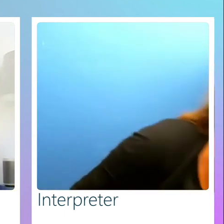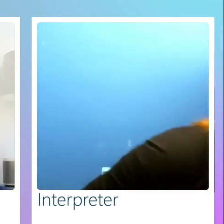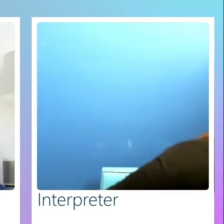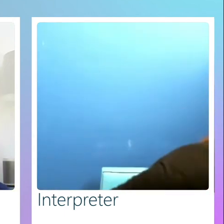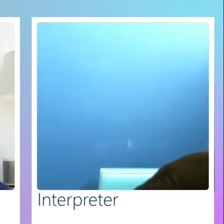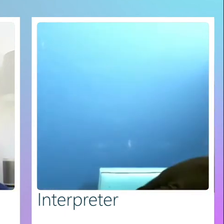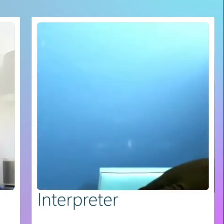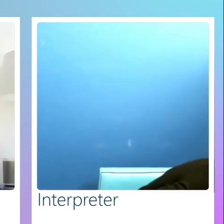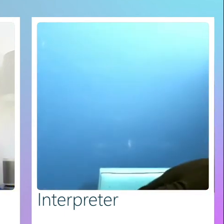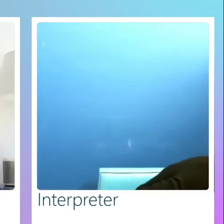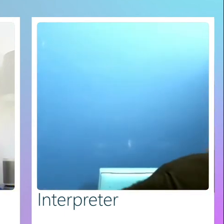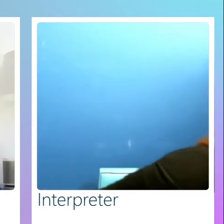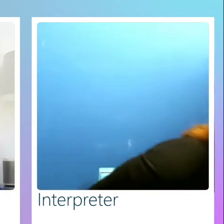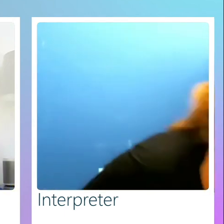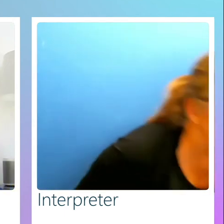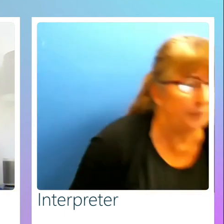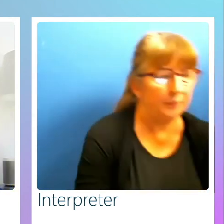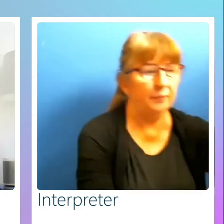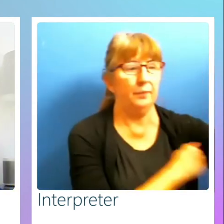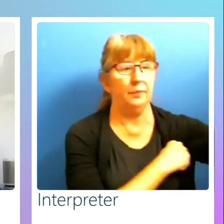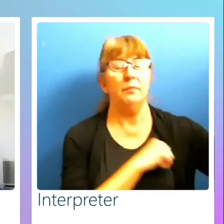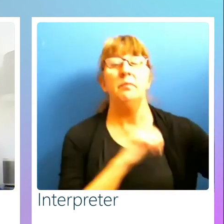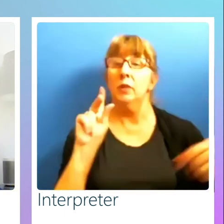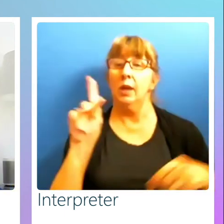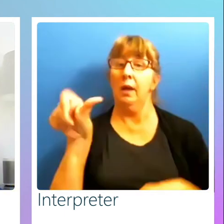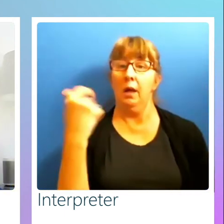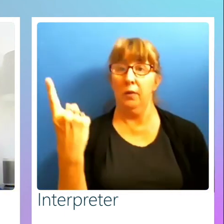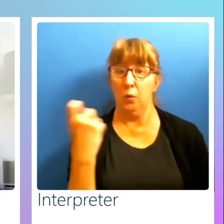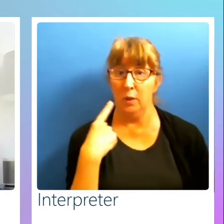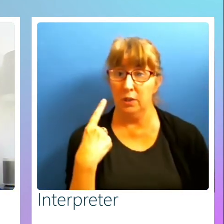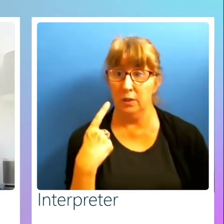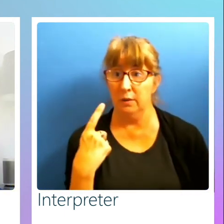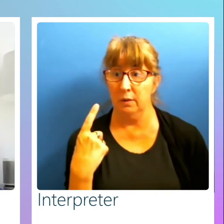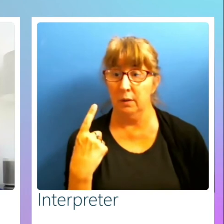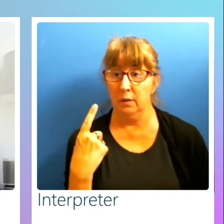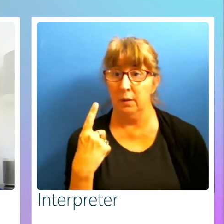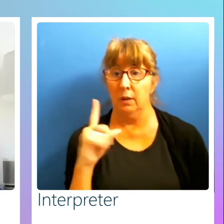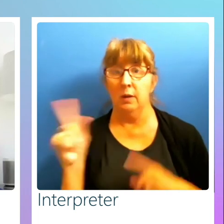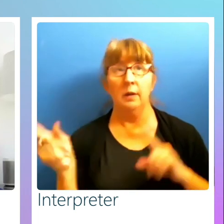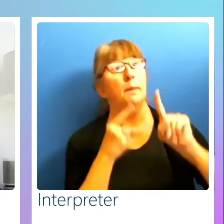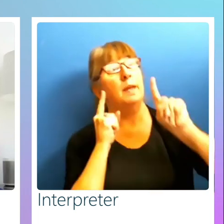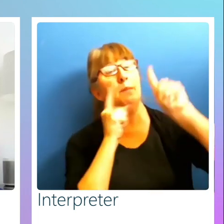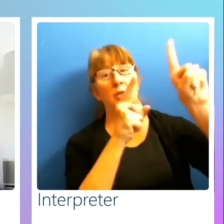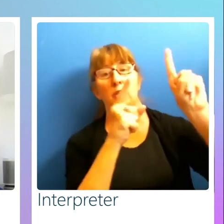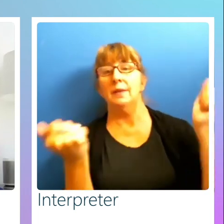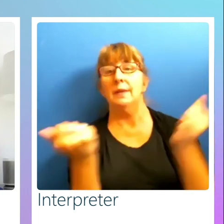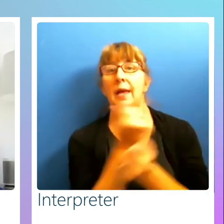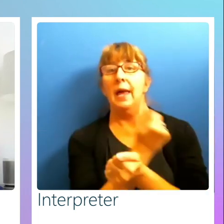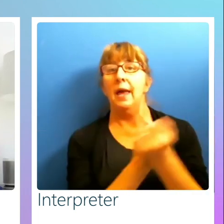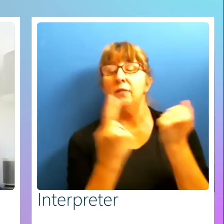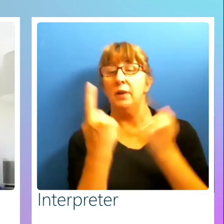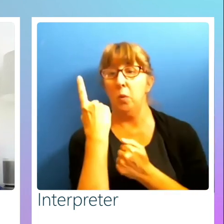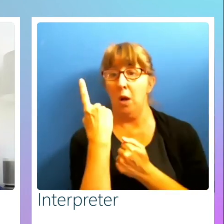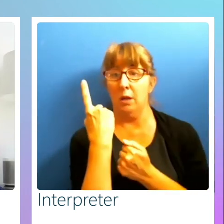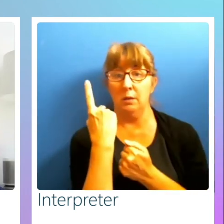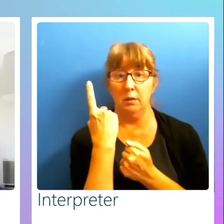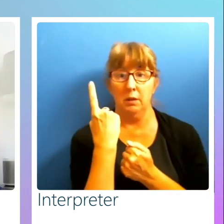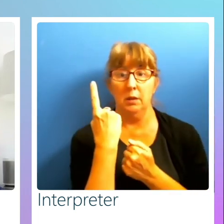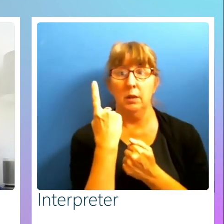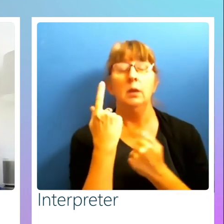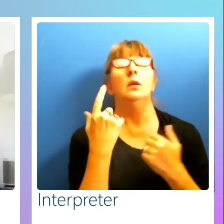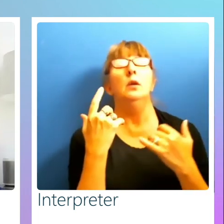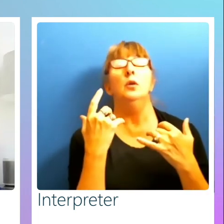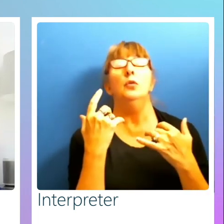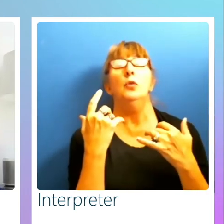Great. Another question comes in. The big picture is to make everything and everyone have the ability to play in the same arena.